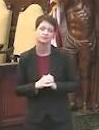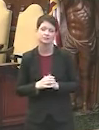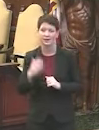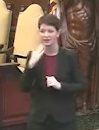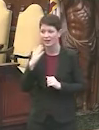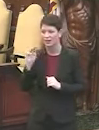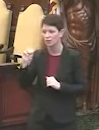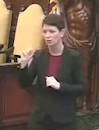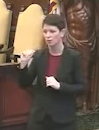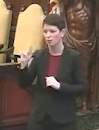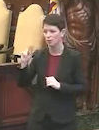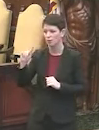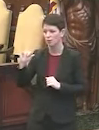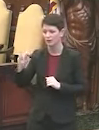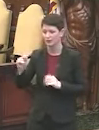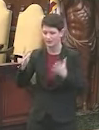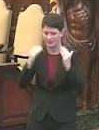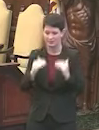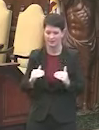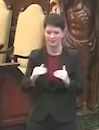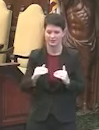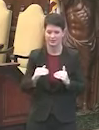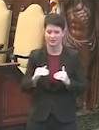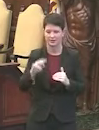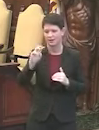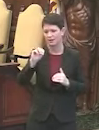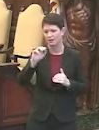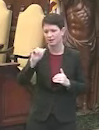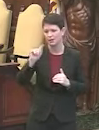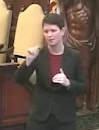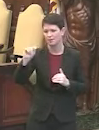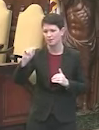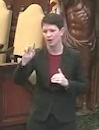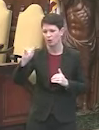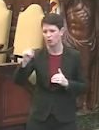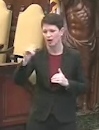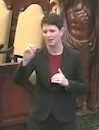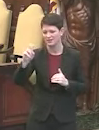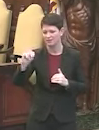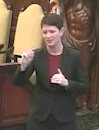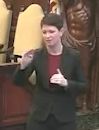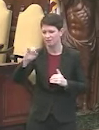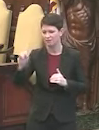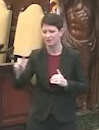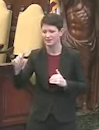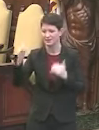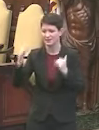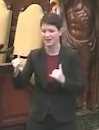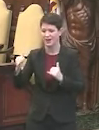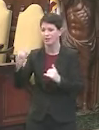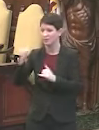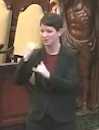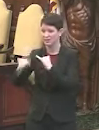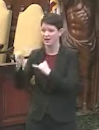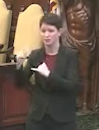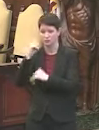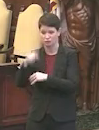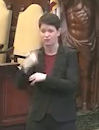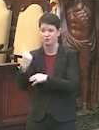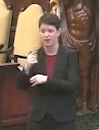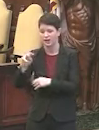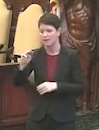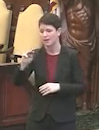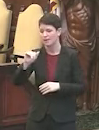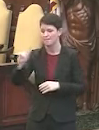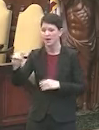All right. Thanks, Martin. Next up, we have Matt Rothstein from BizNow. And Matt will be the final set of questions for the day. So